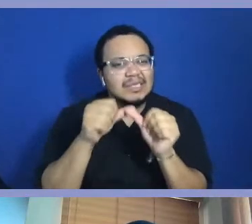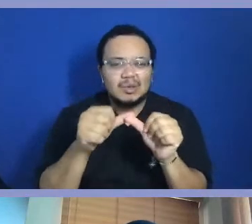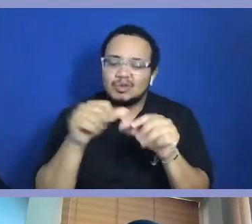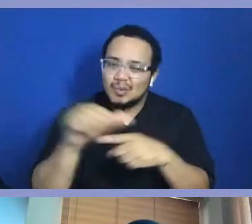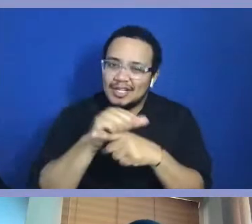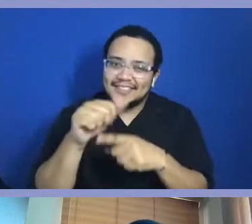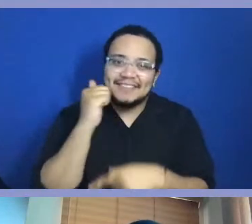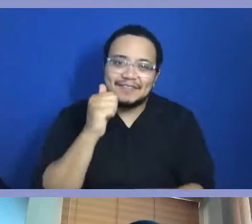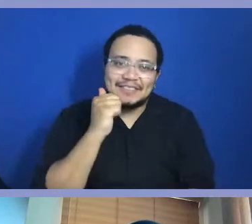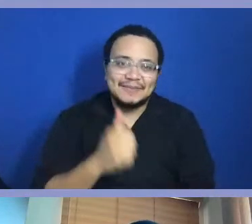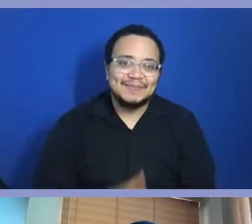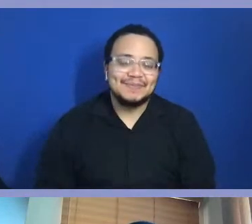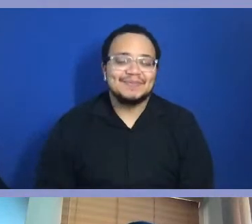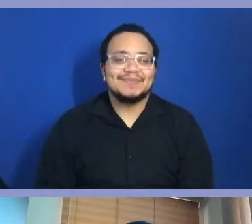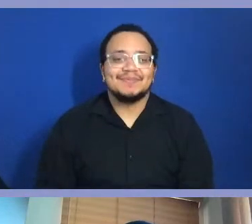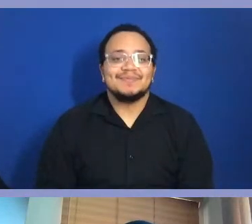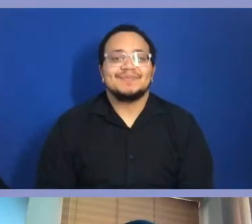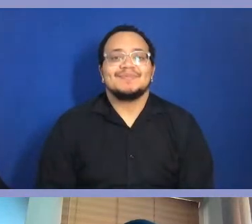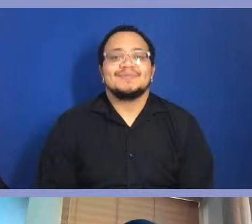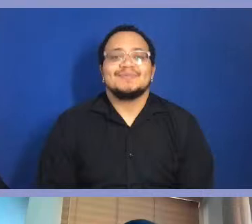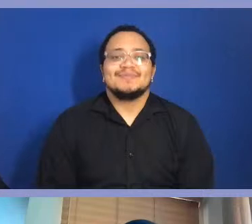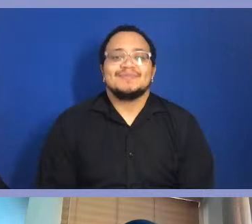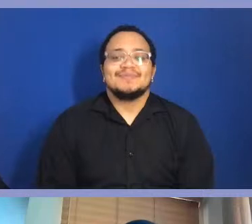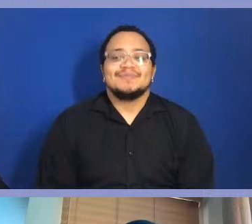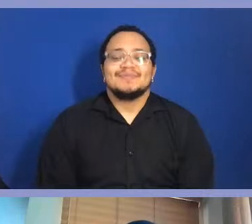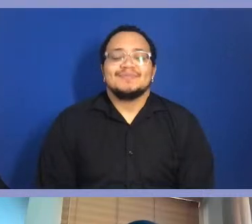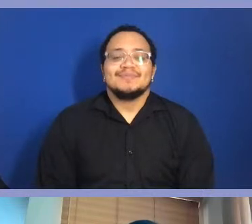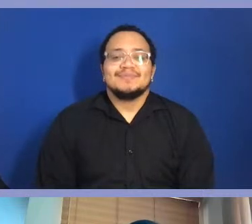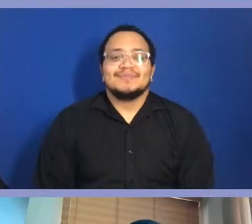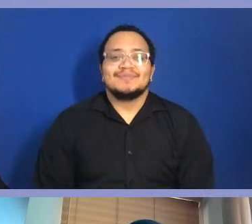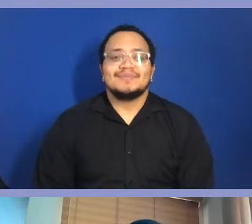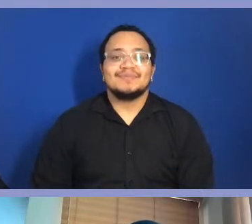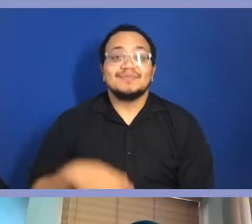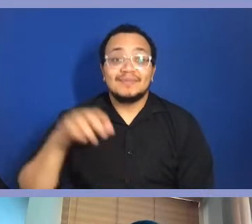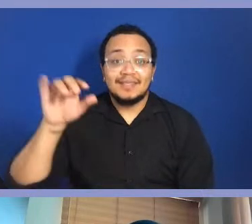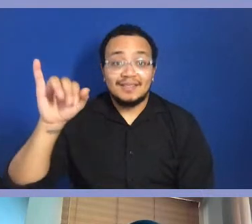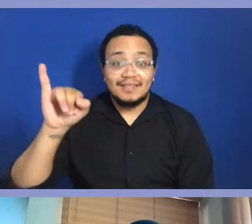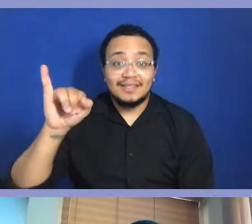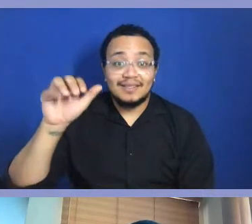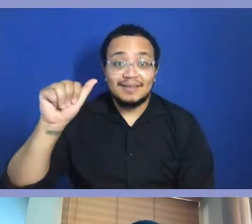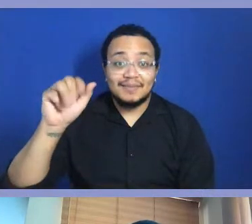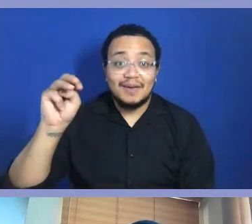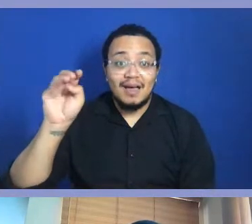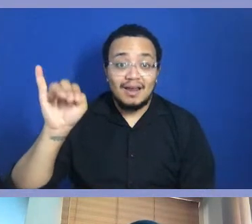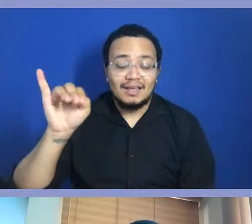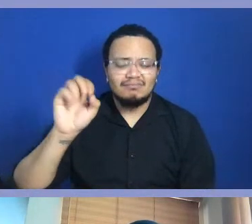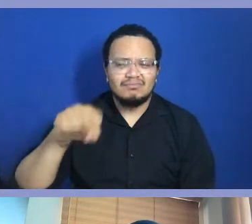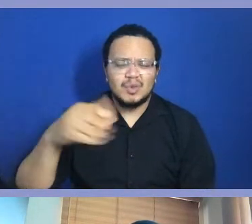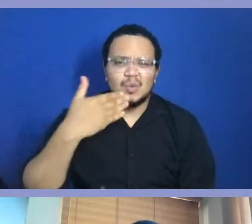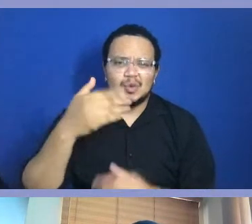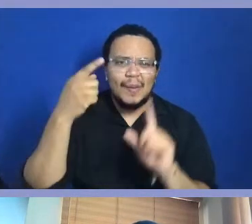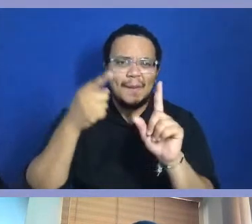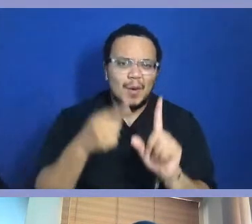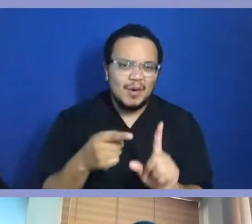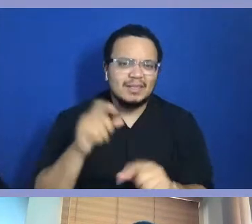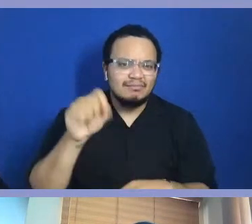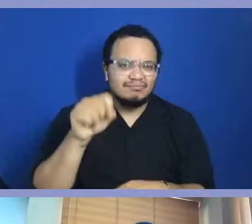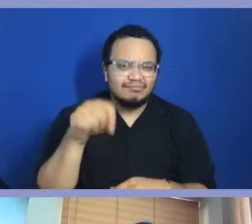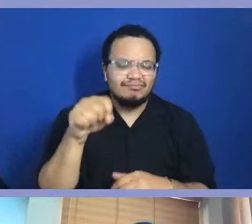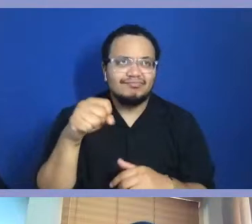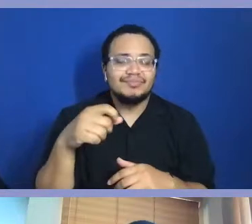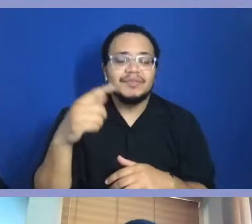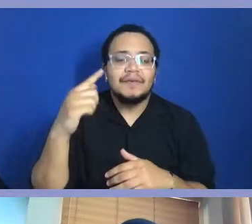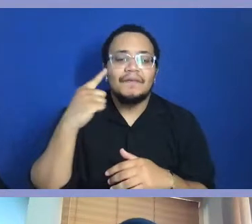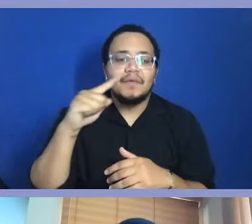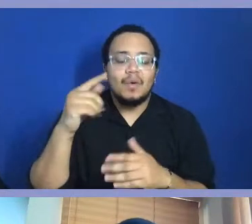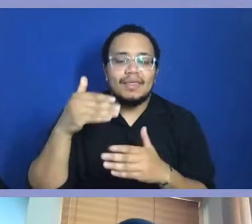Yeah. I think that was some good points. I would also say that, you know, just to,